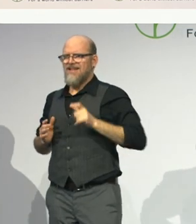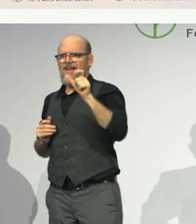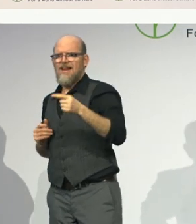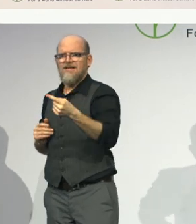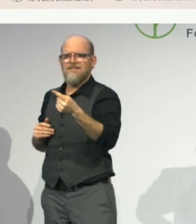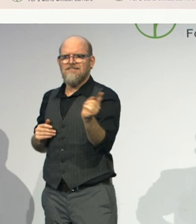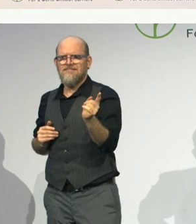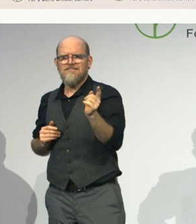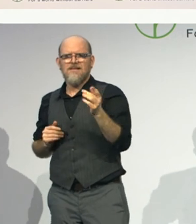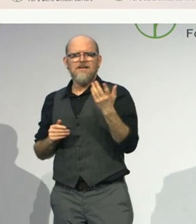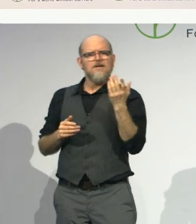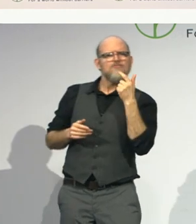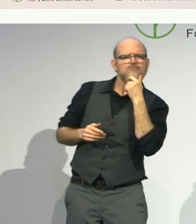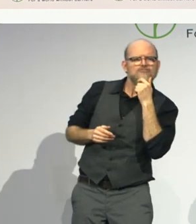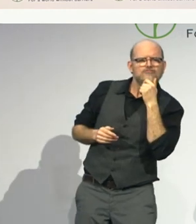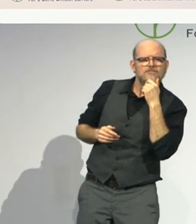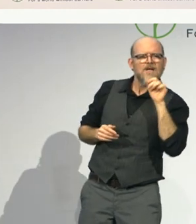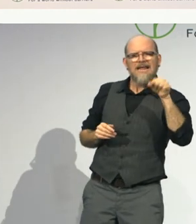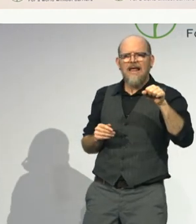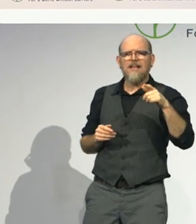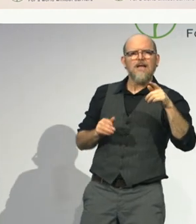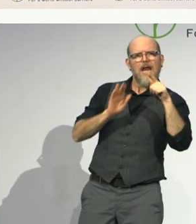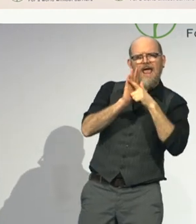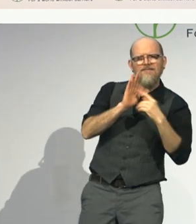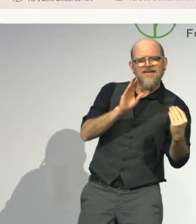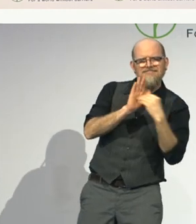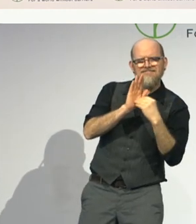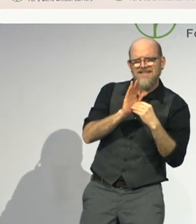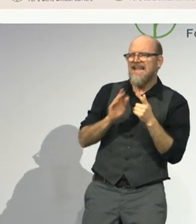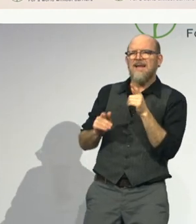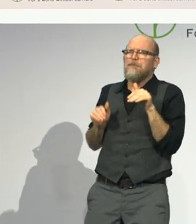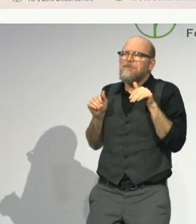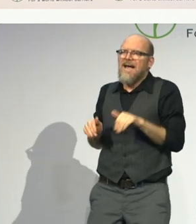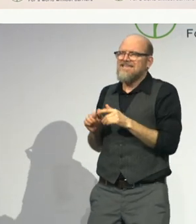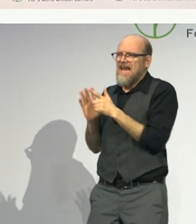Let's work together to make sure every child has them. Thank you.